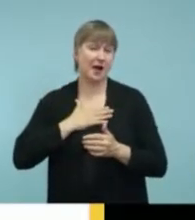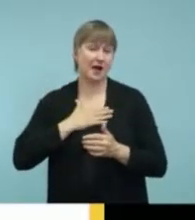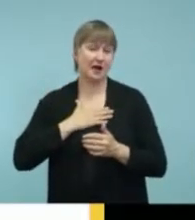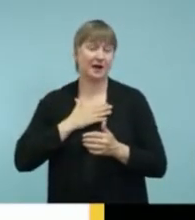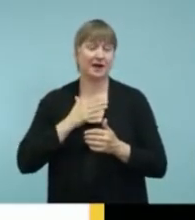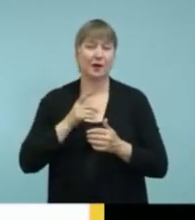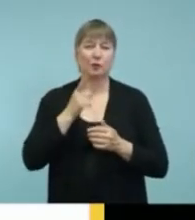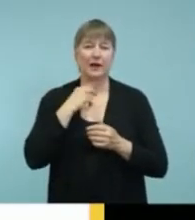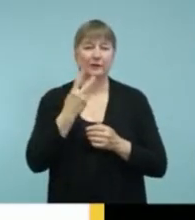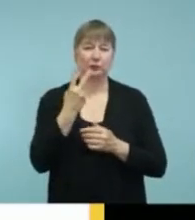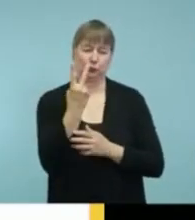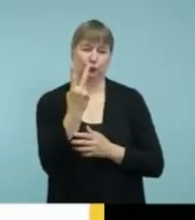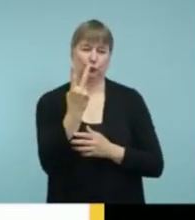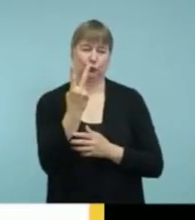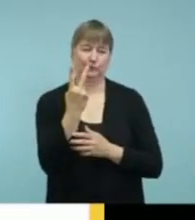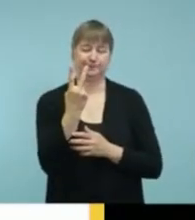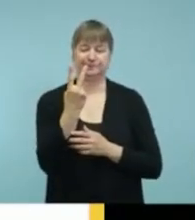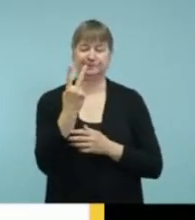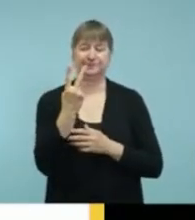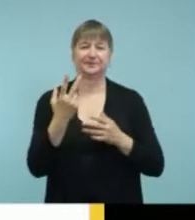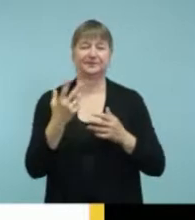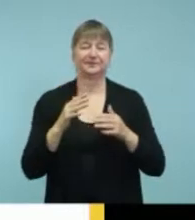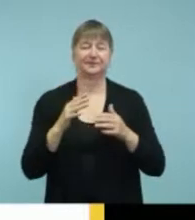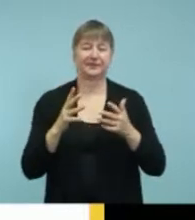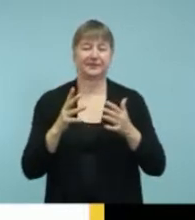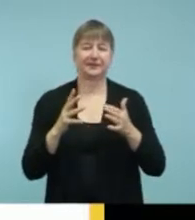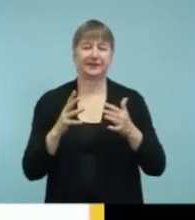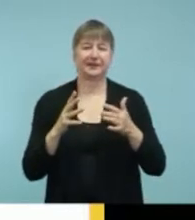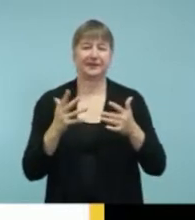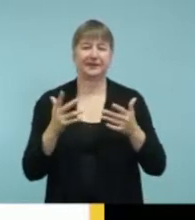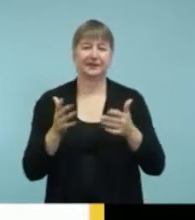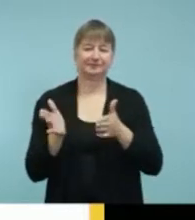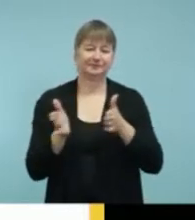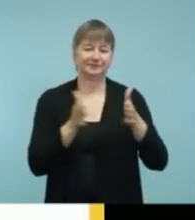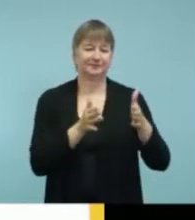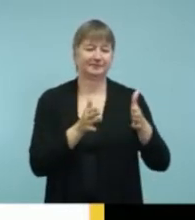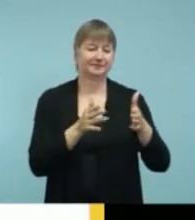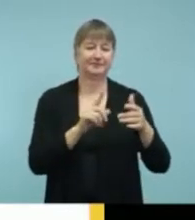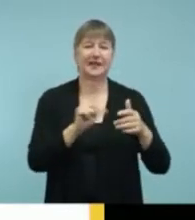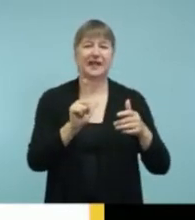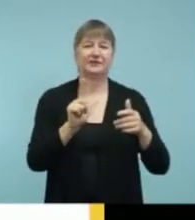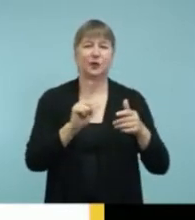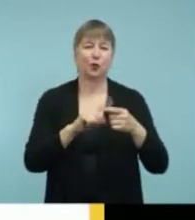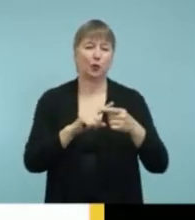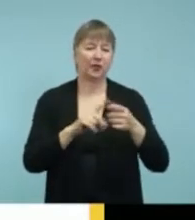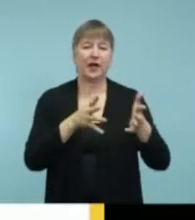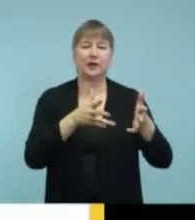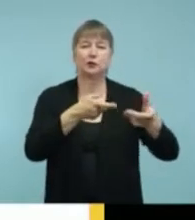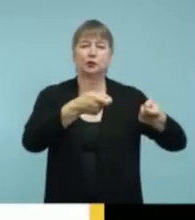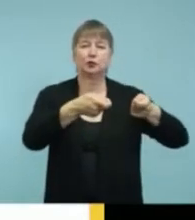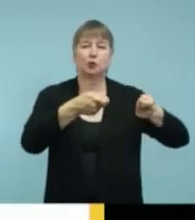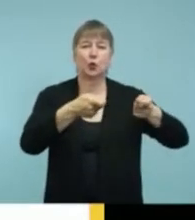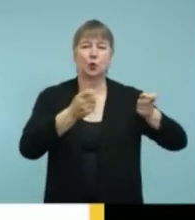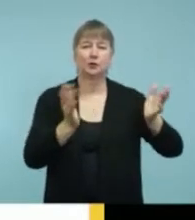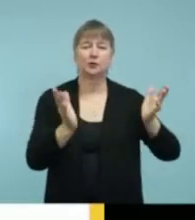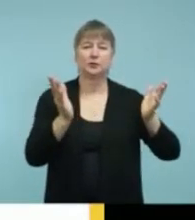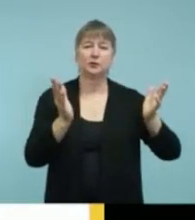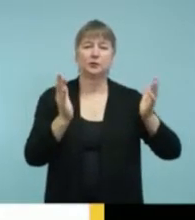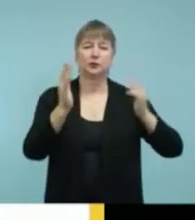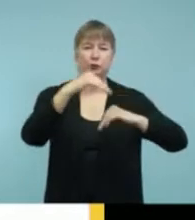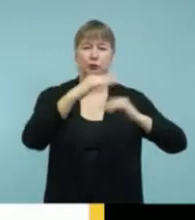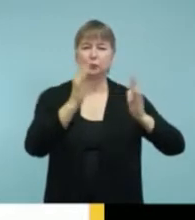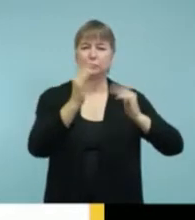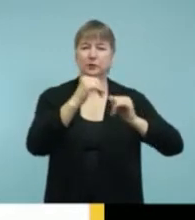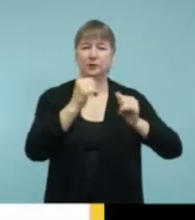pieces. The one on the left is kind of what I call mission control. That's what sits on the bedside